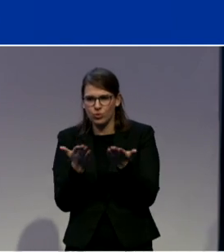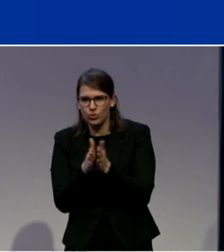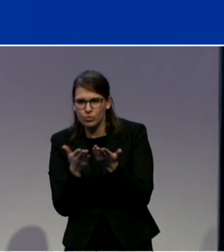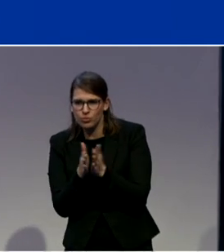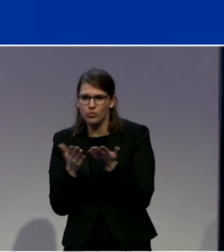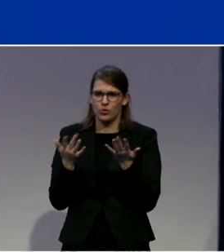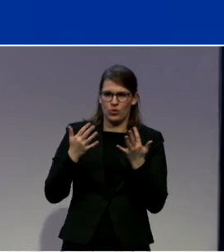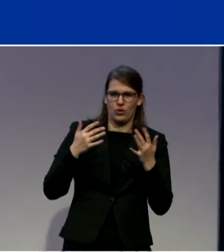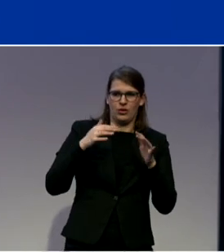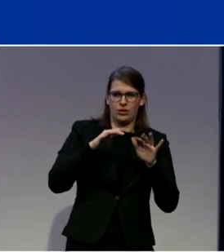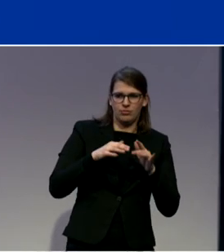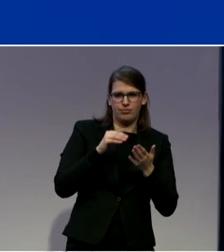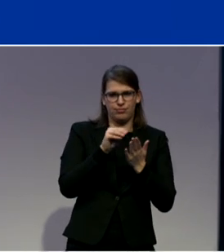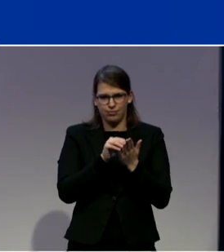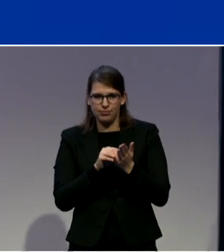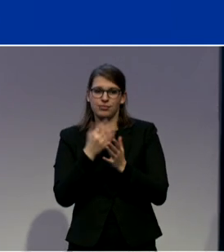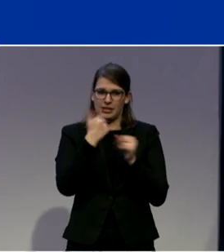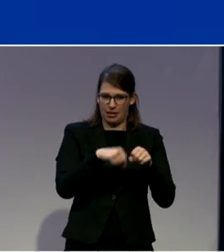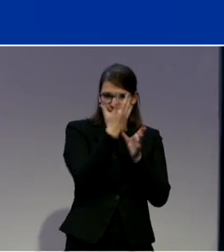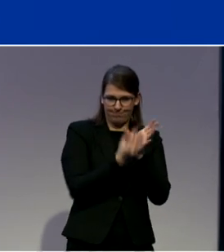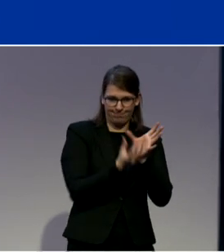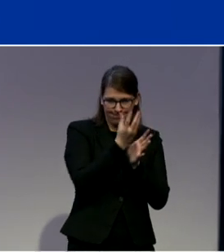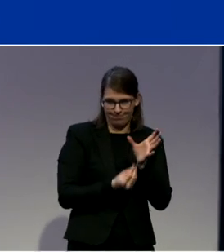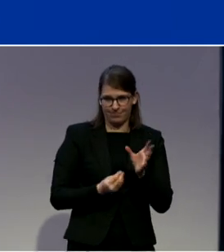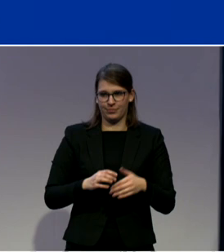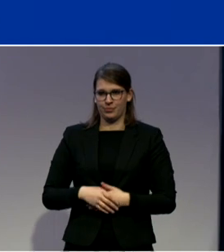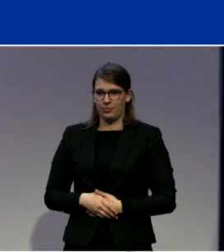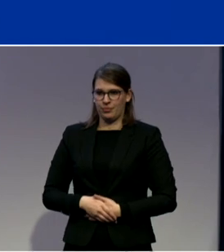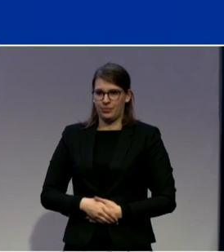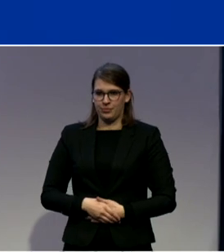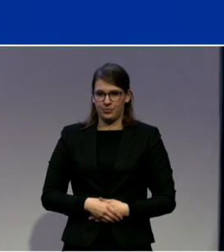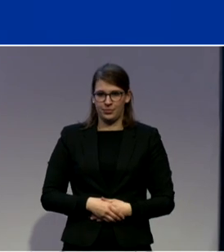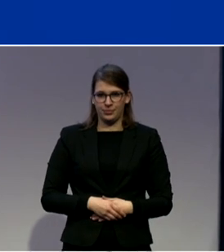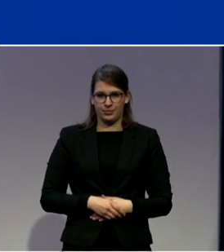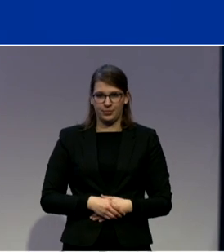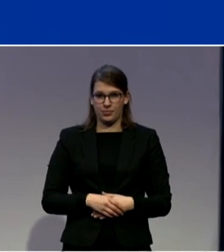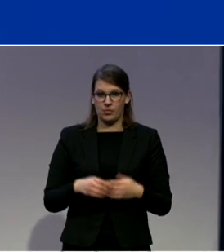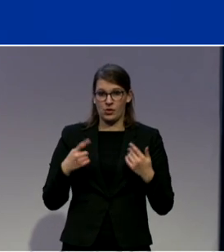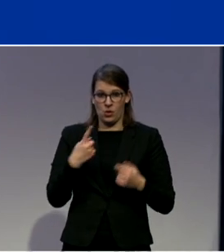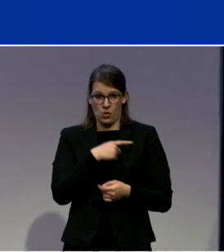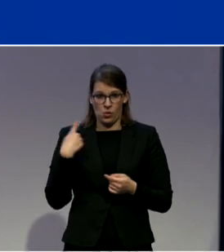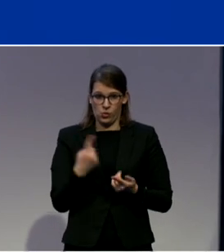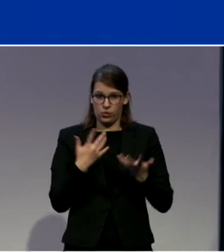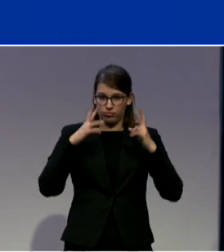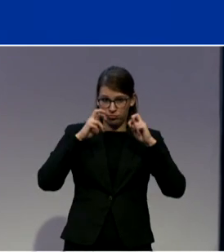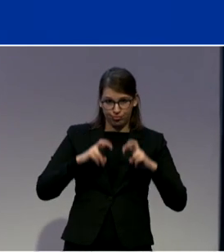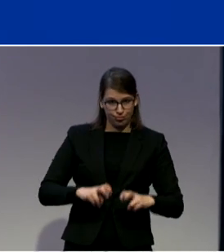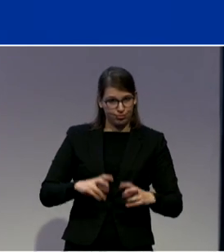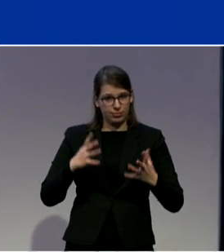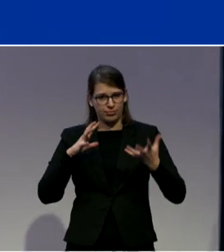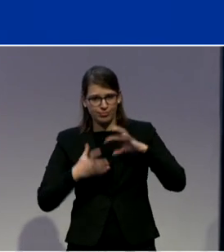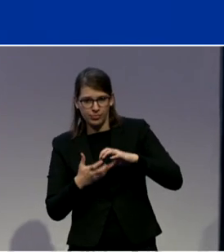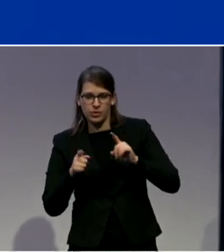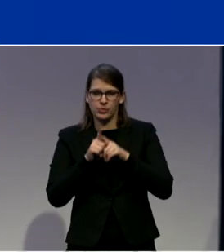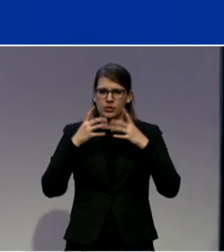also put outside a few copies of the summary of our research, as well as the full report. And if you'd like to